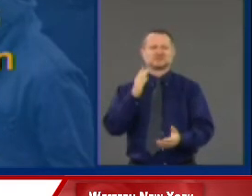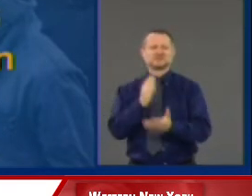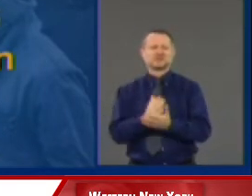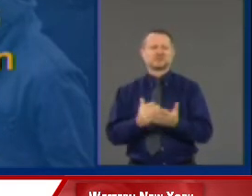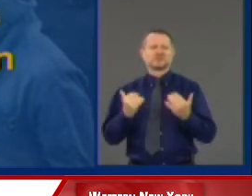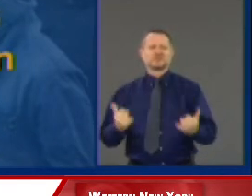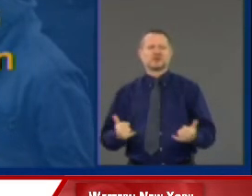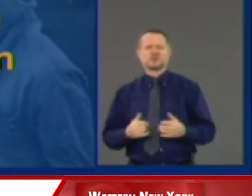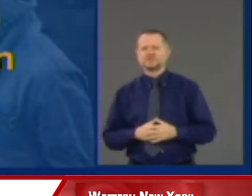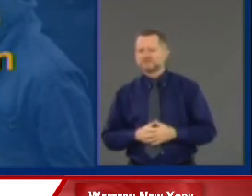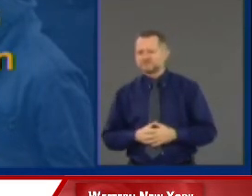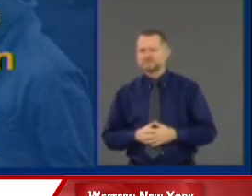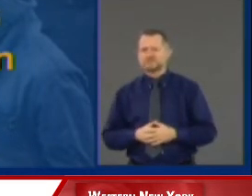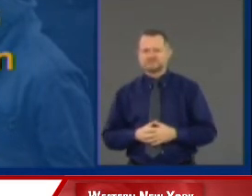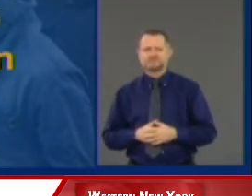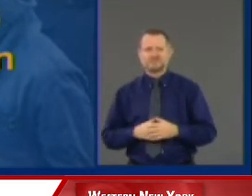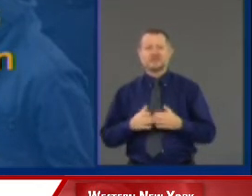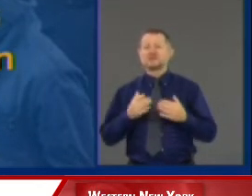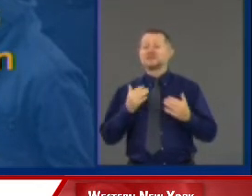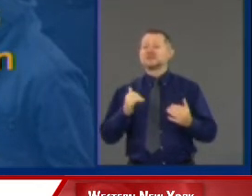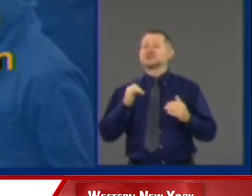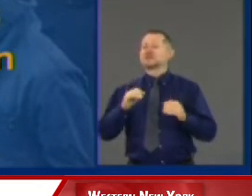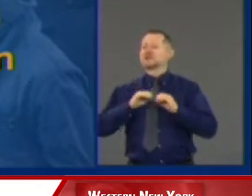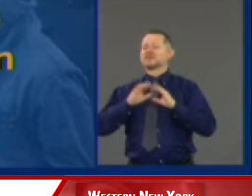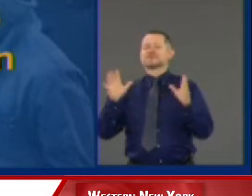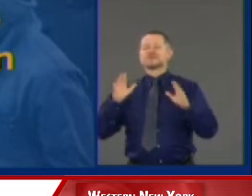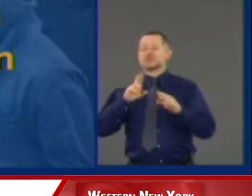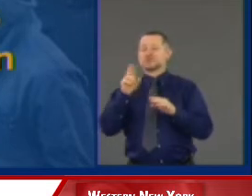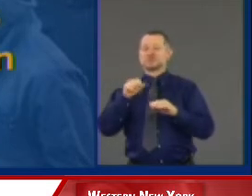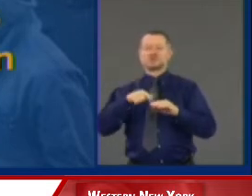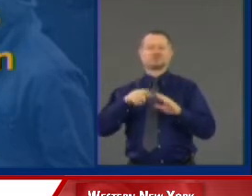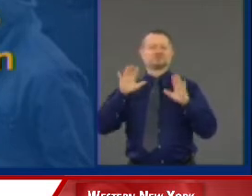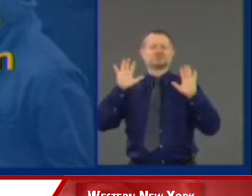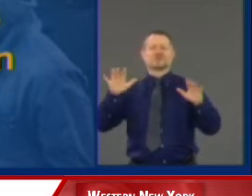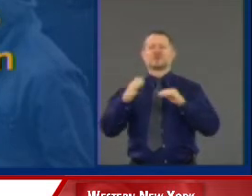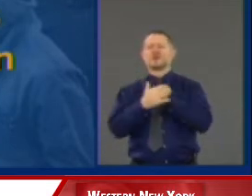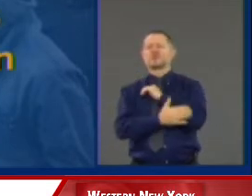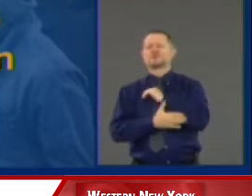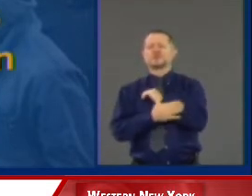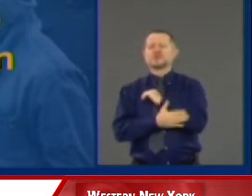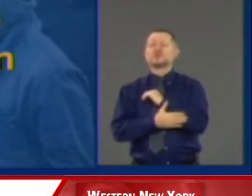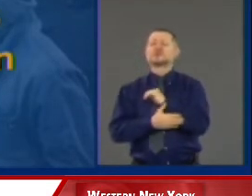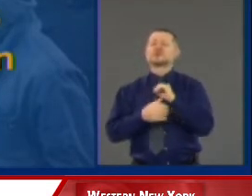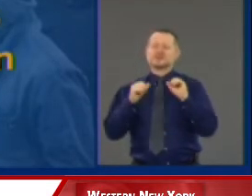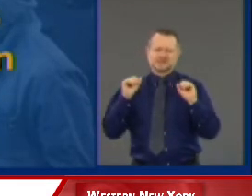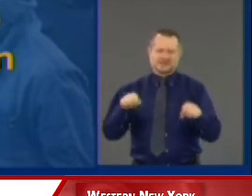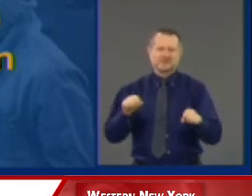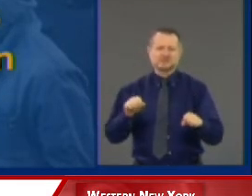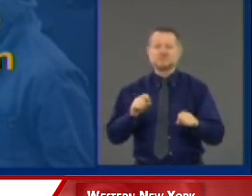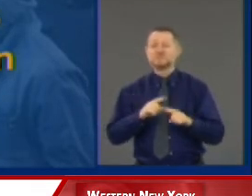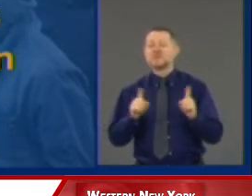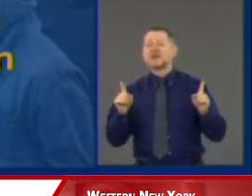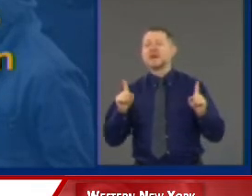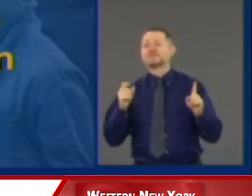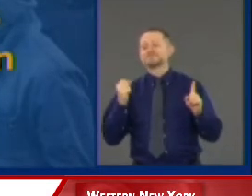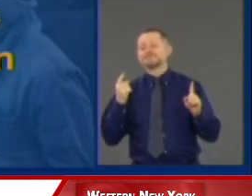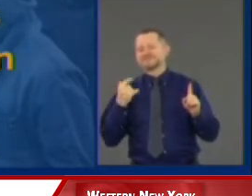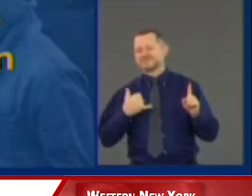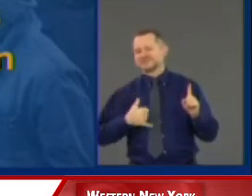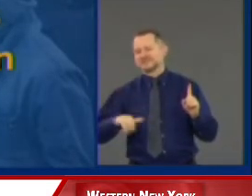that this nation, as great as it is, has had the continuing sin of discrimination.